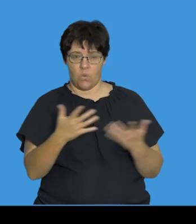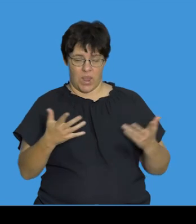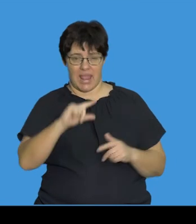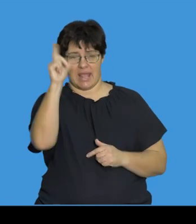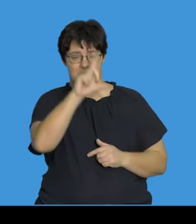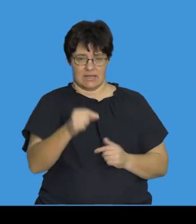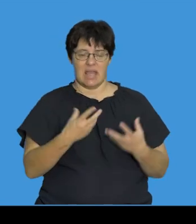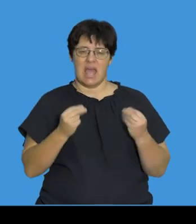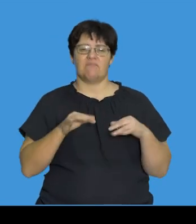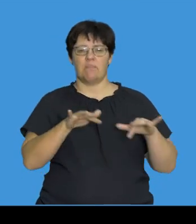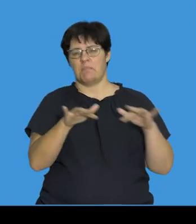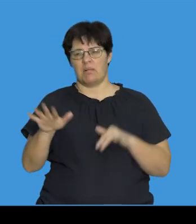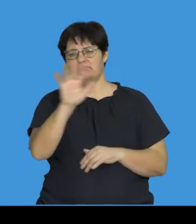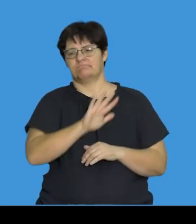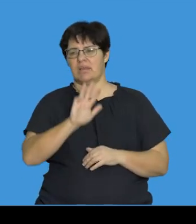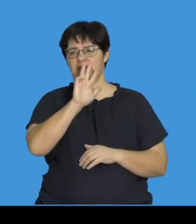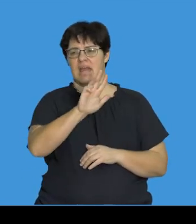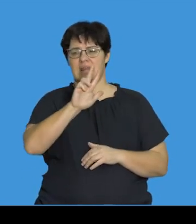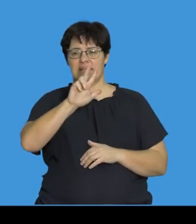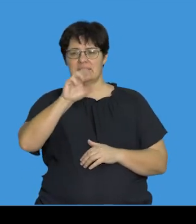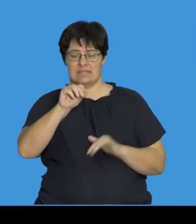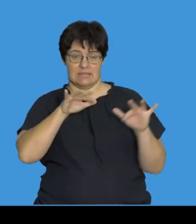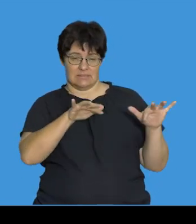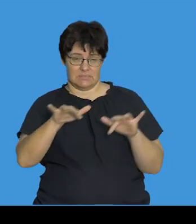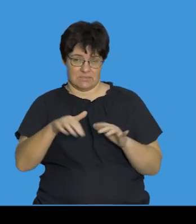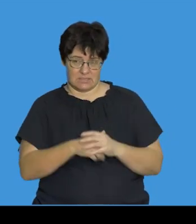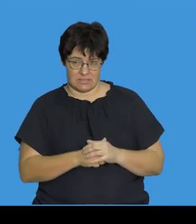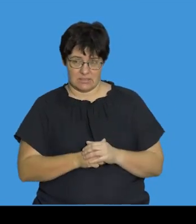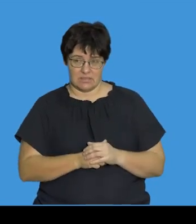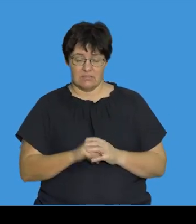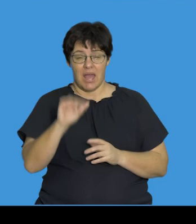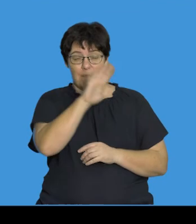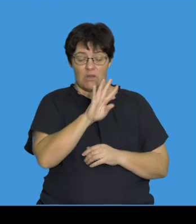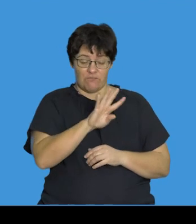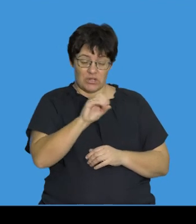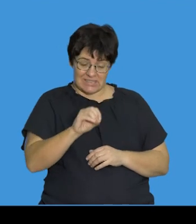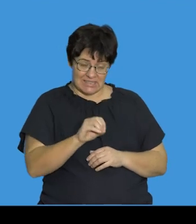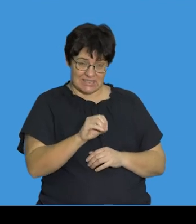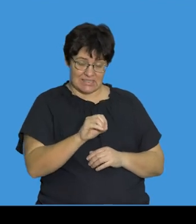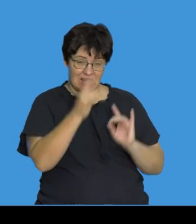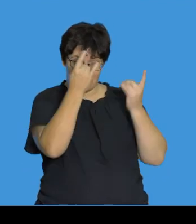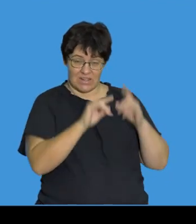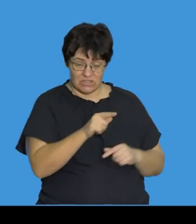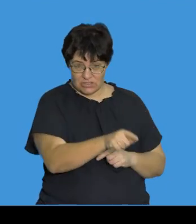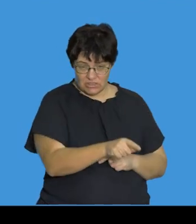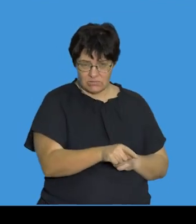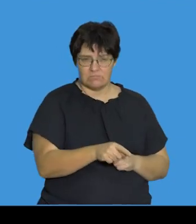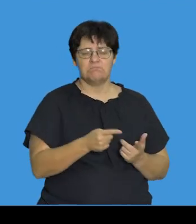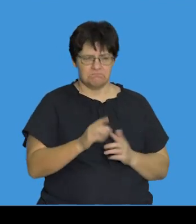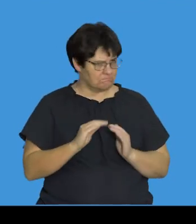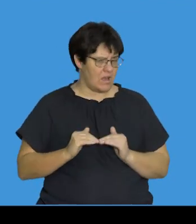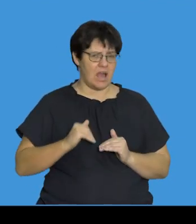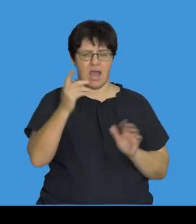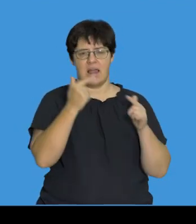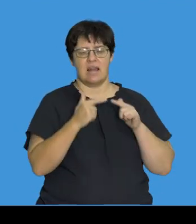Italy has a population of about 980 inhabitants. About 40 villages have an extraordinary